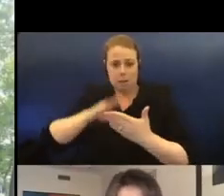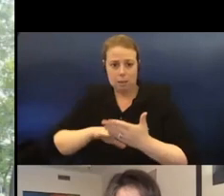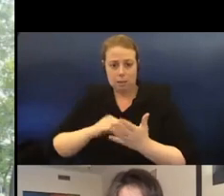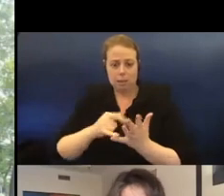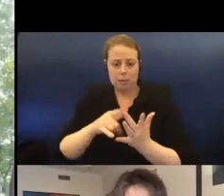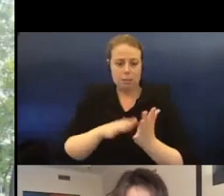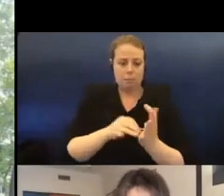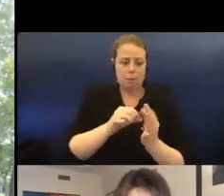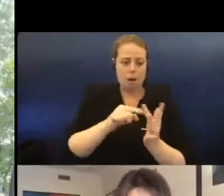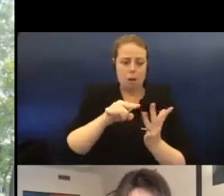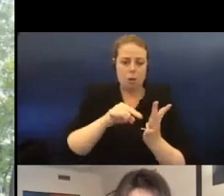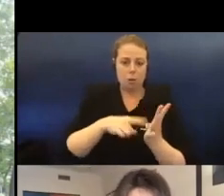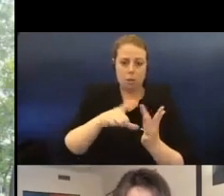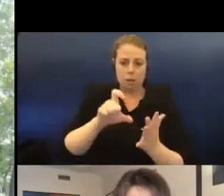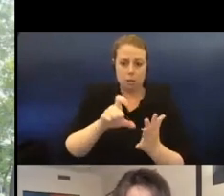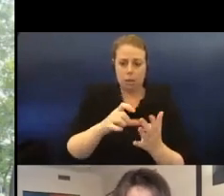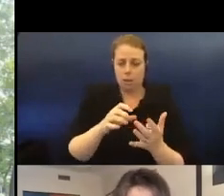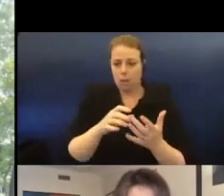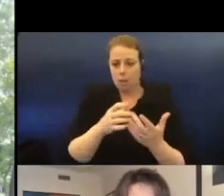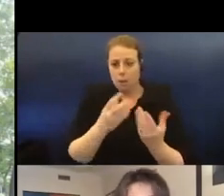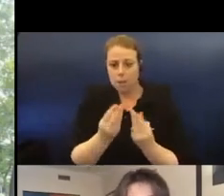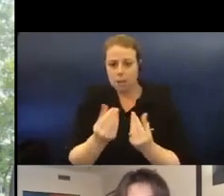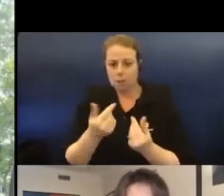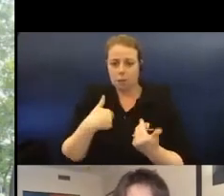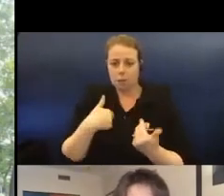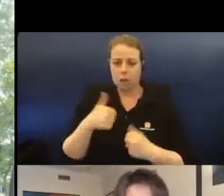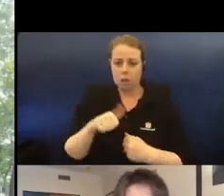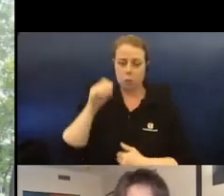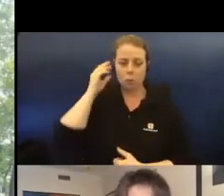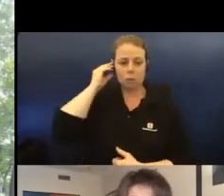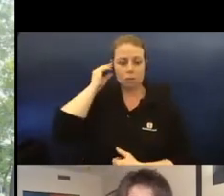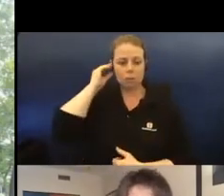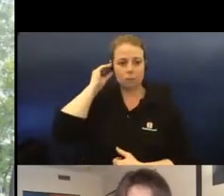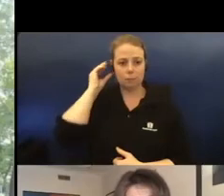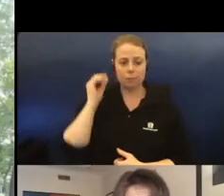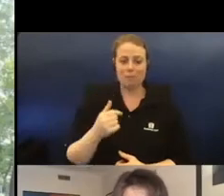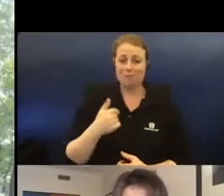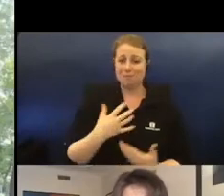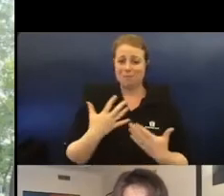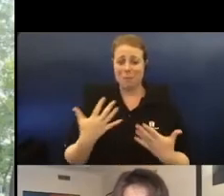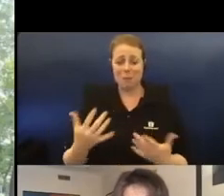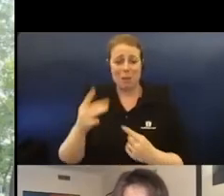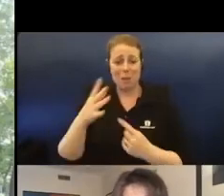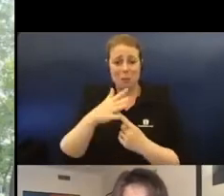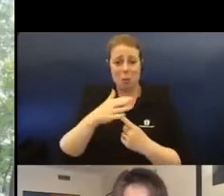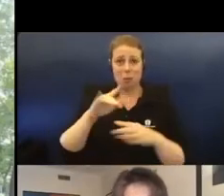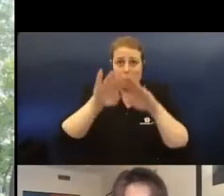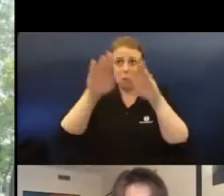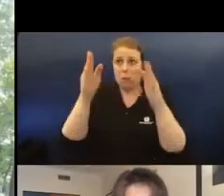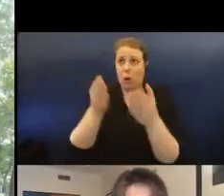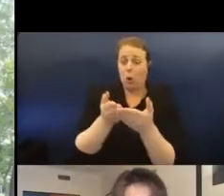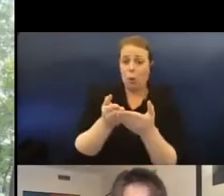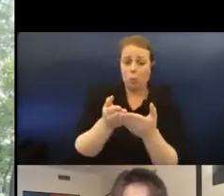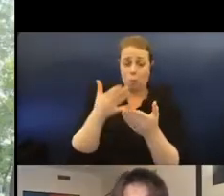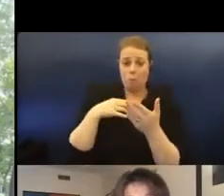respond to and use. These have taken on so much significance in discussion on a global scale, with the recent attention being paid to the